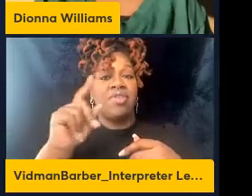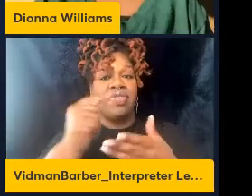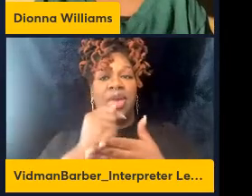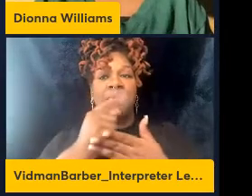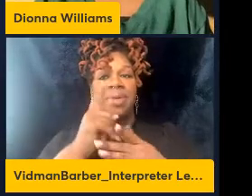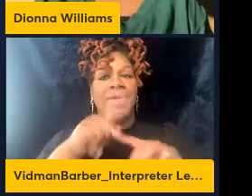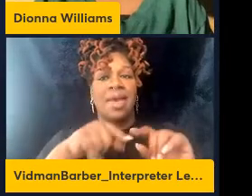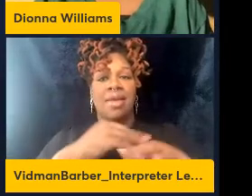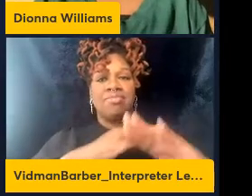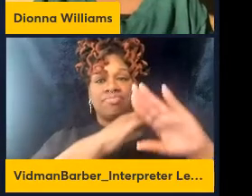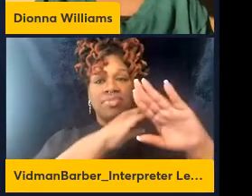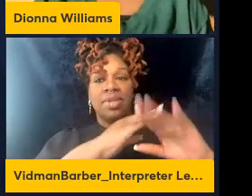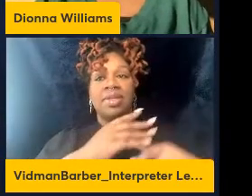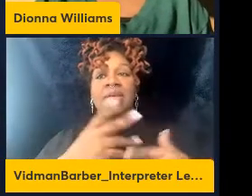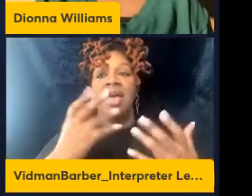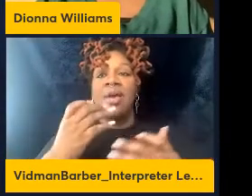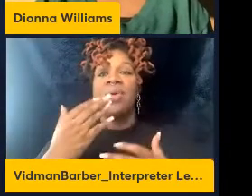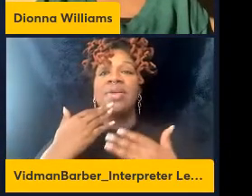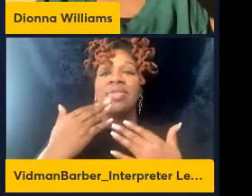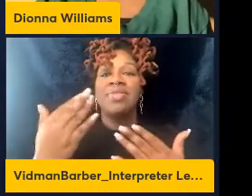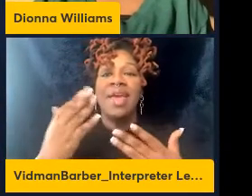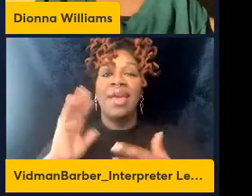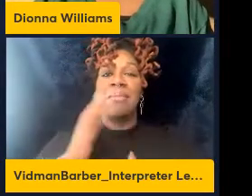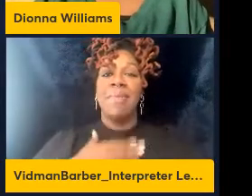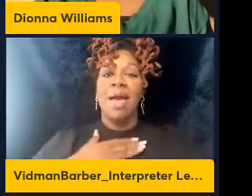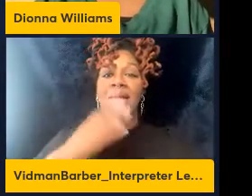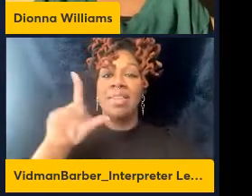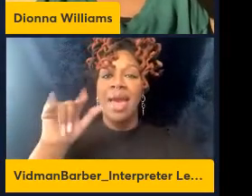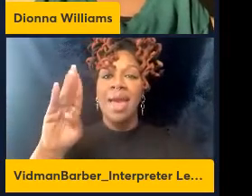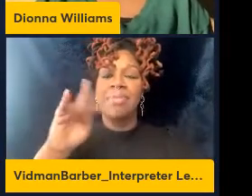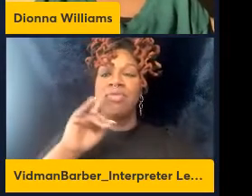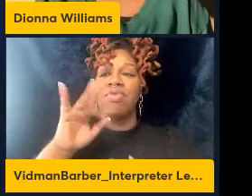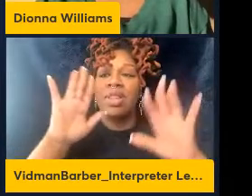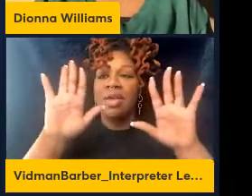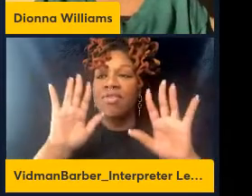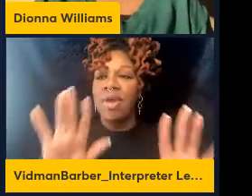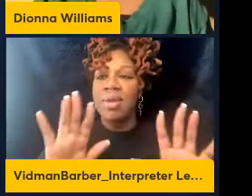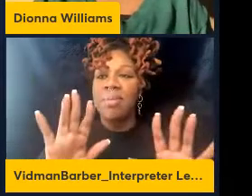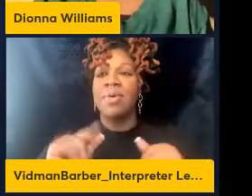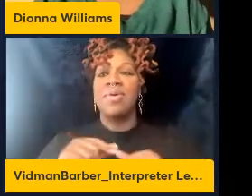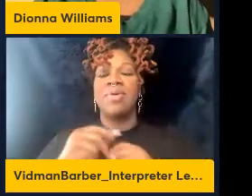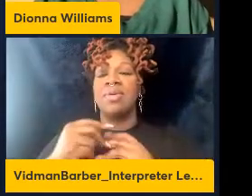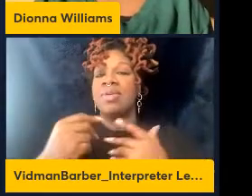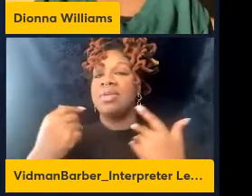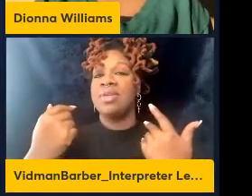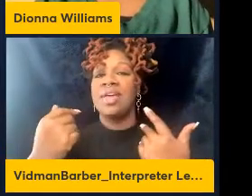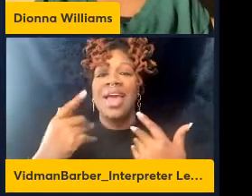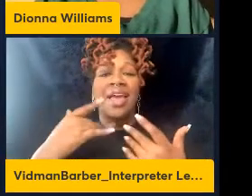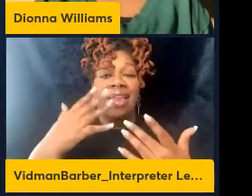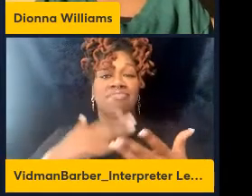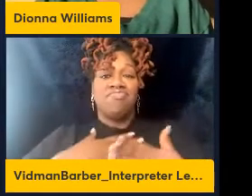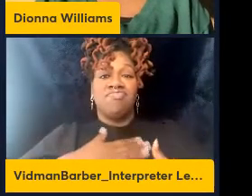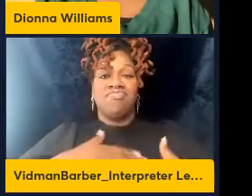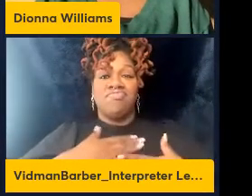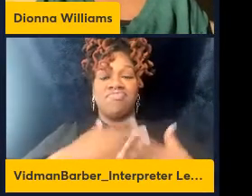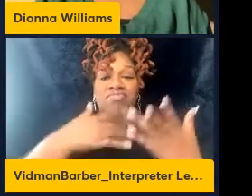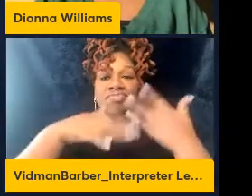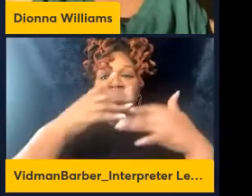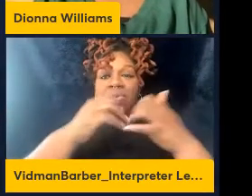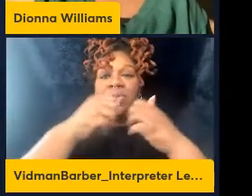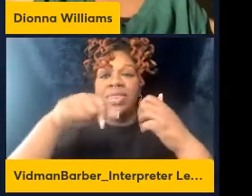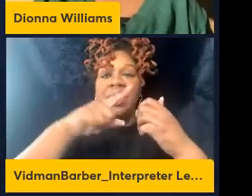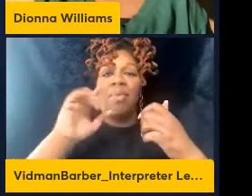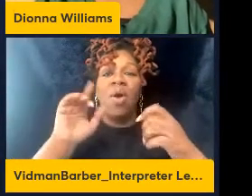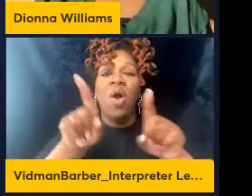lab who are incredible, outstanding, hardworking, and are a joy to be around. I have to thank my collaborators, our funding,